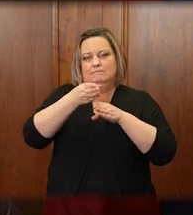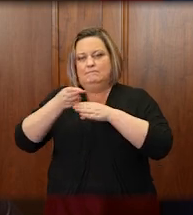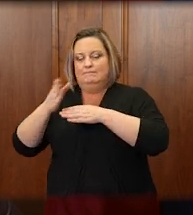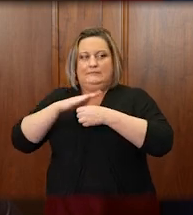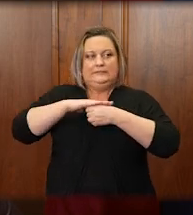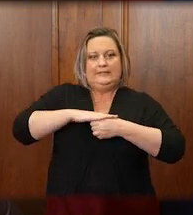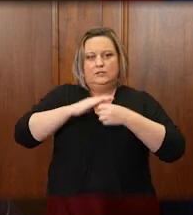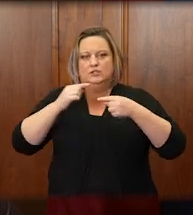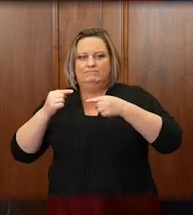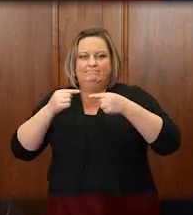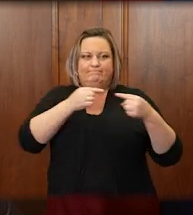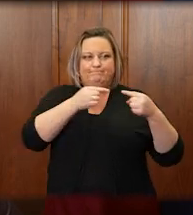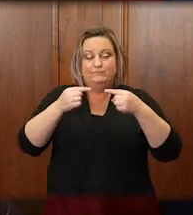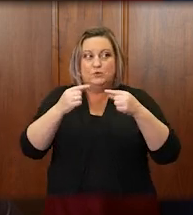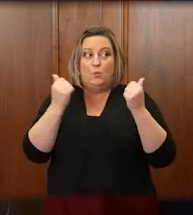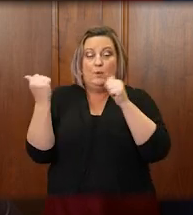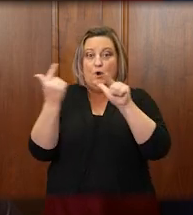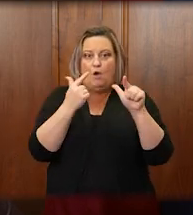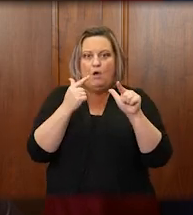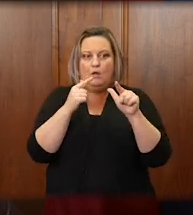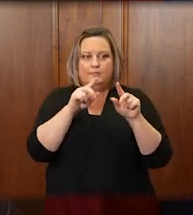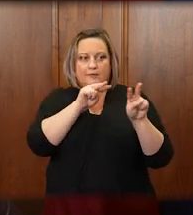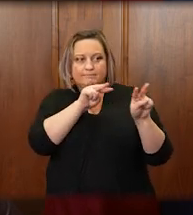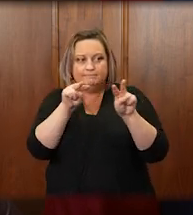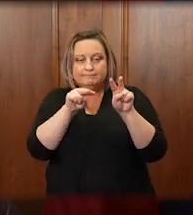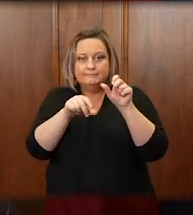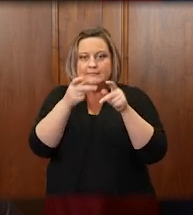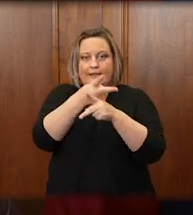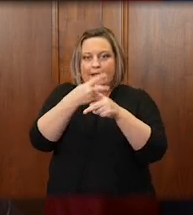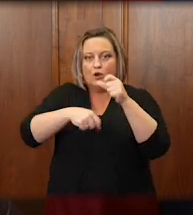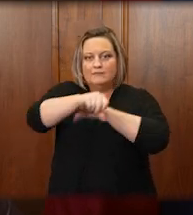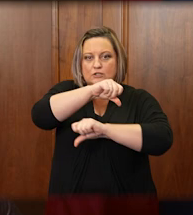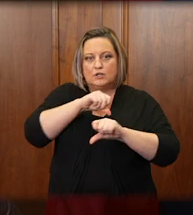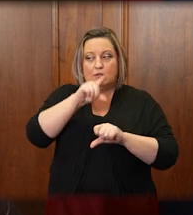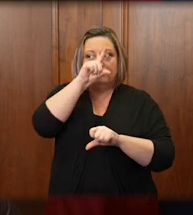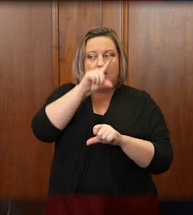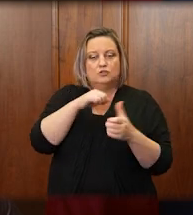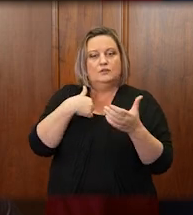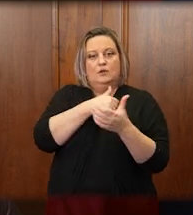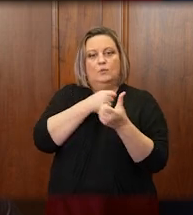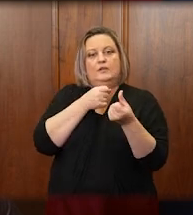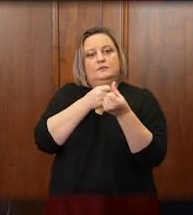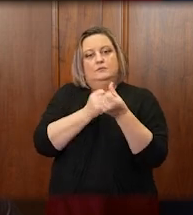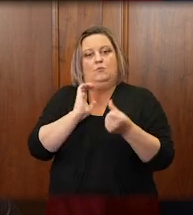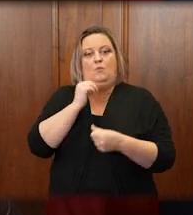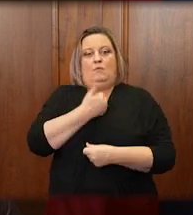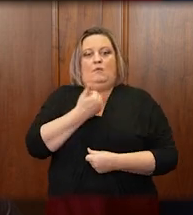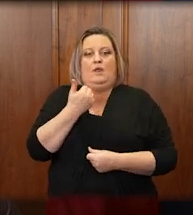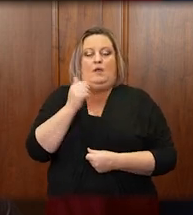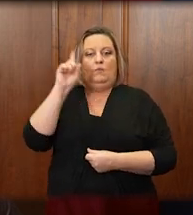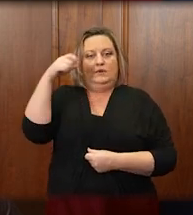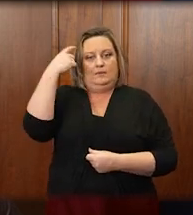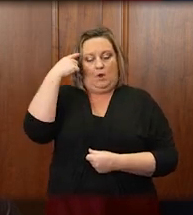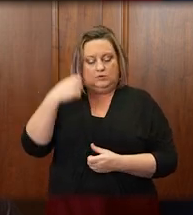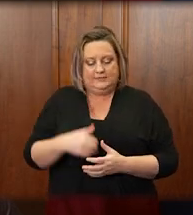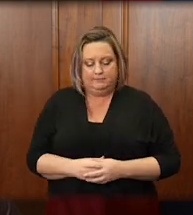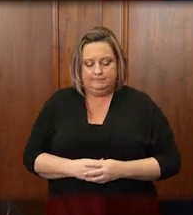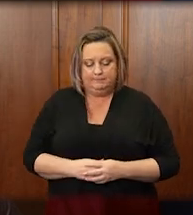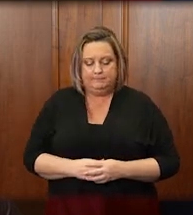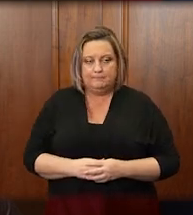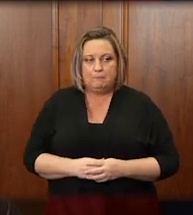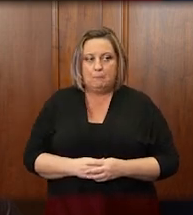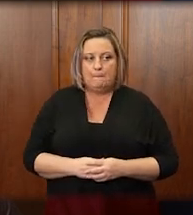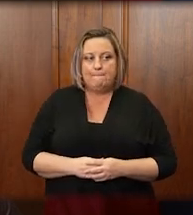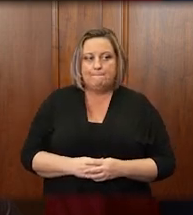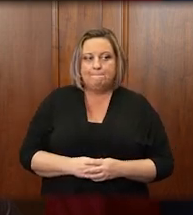keeping an eye on each other to preserve our democracy and to uphold the rule of law. This tension, which we